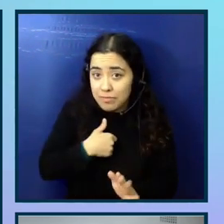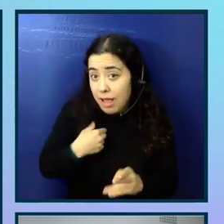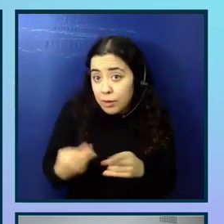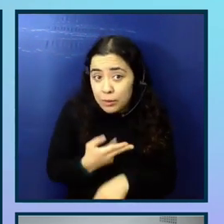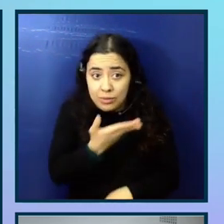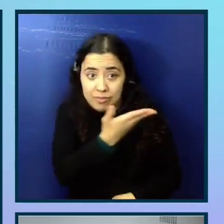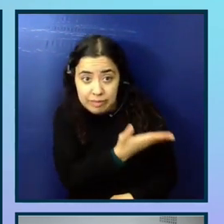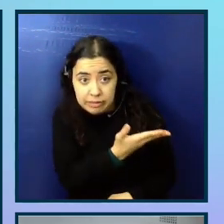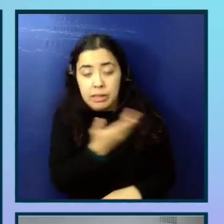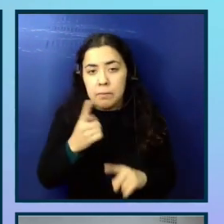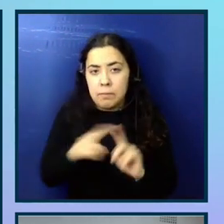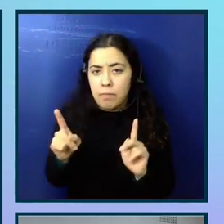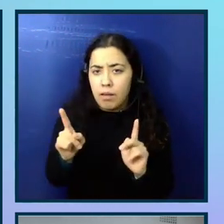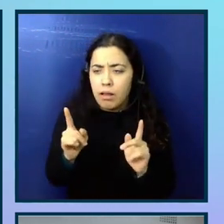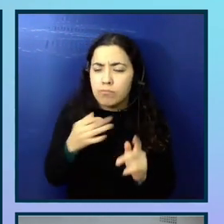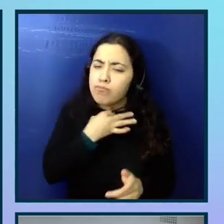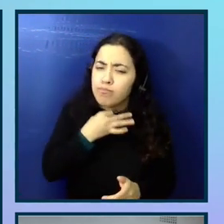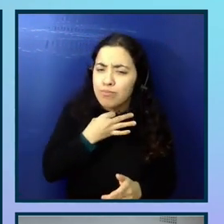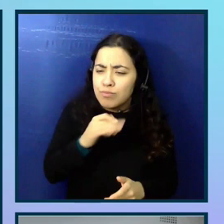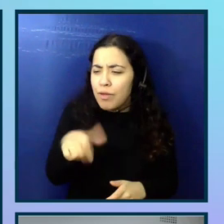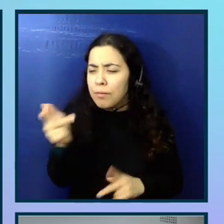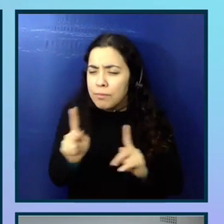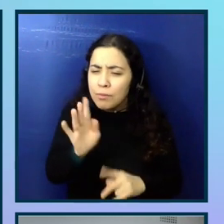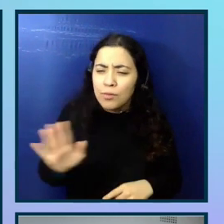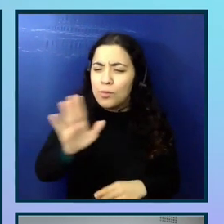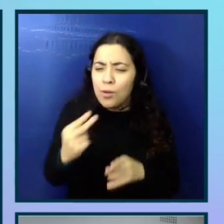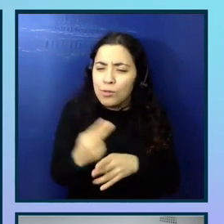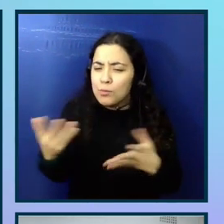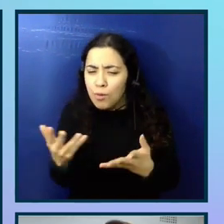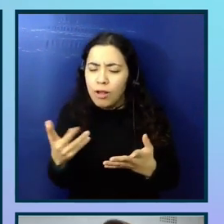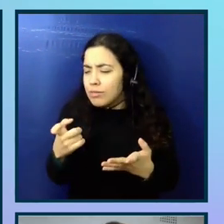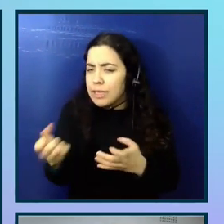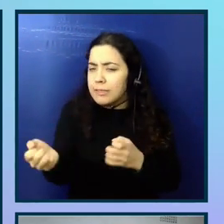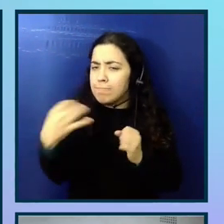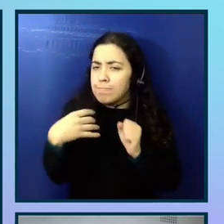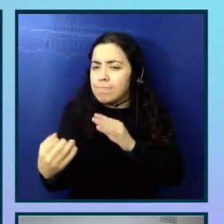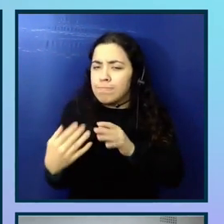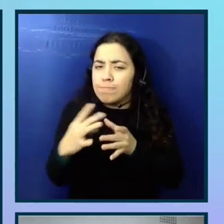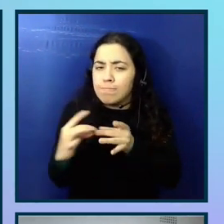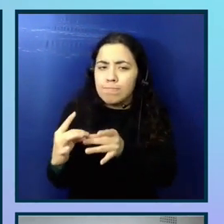but it'd great to know what other people use. And yeah, we can share resources.